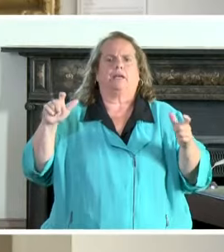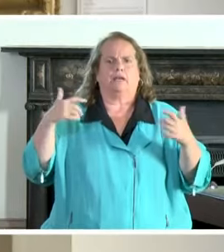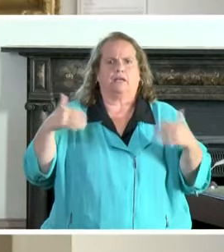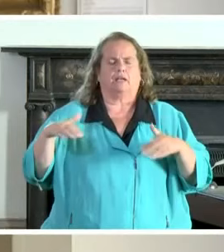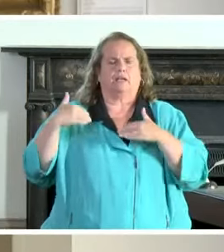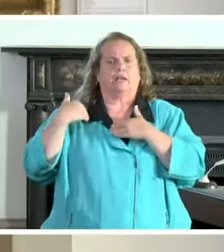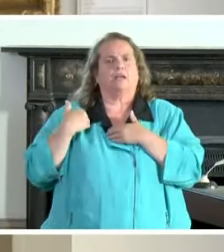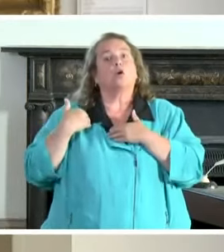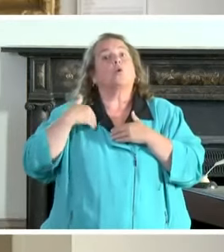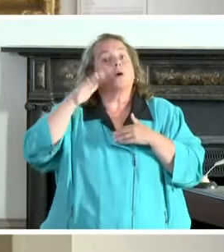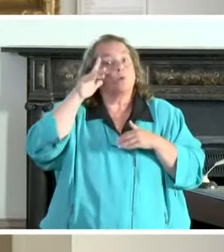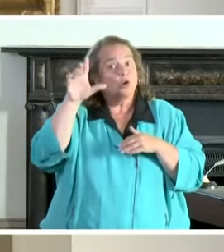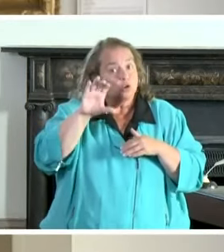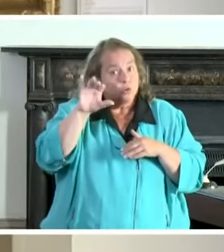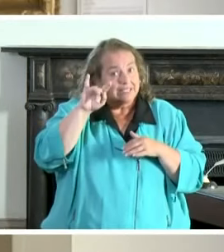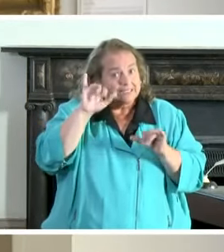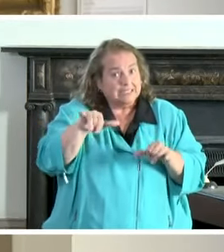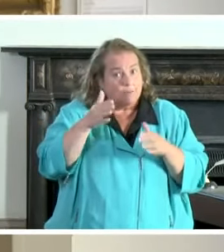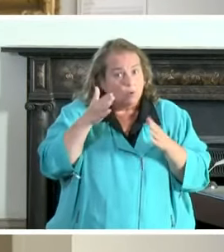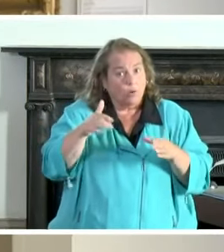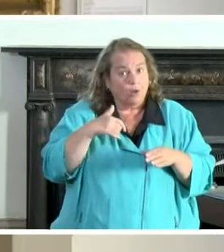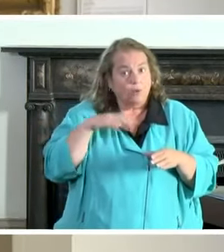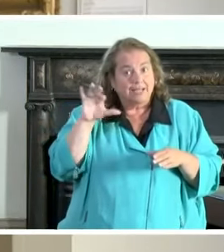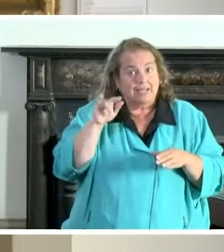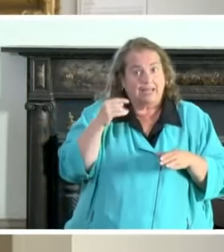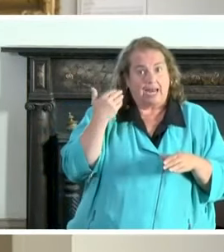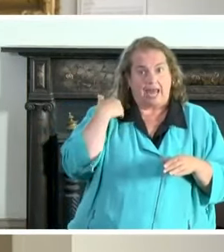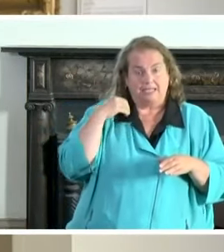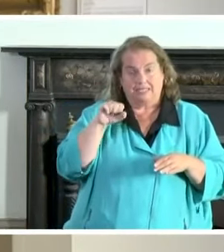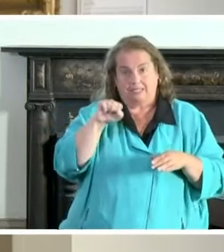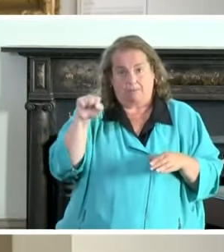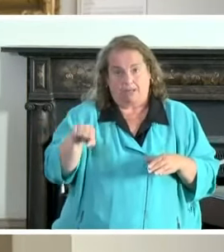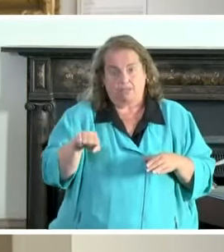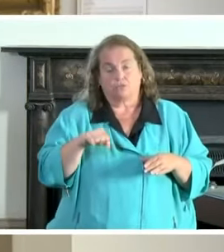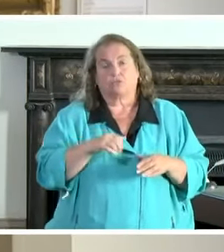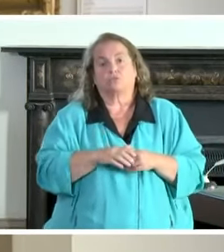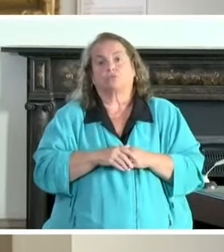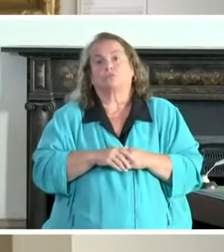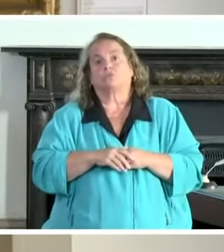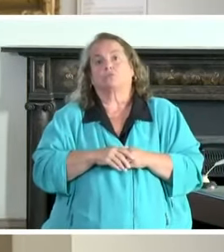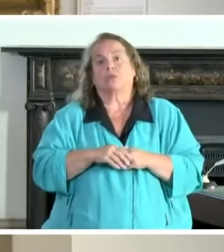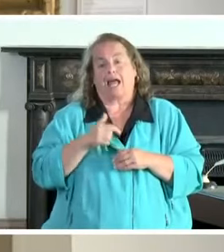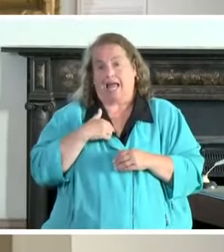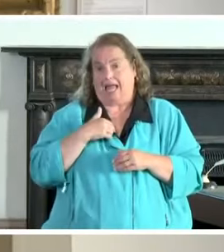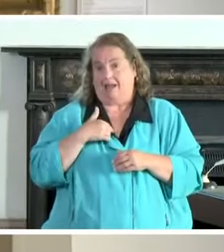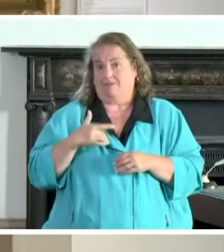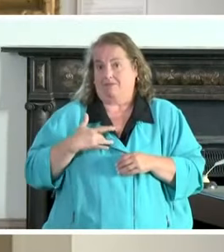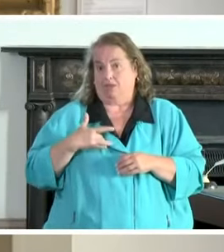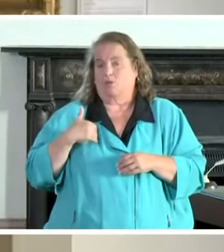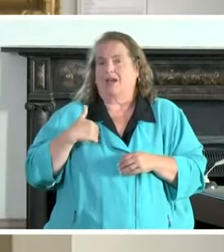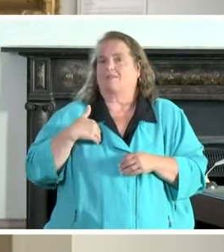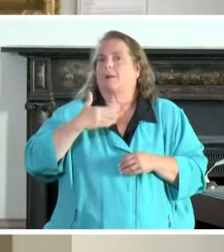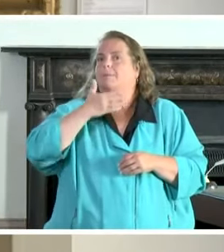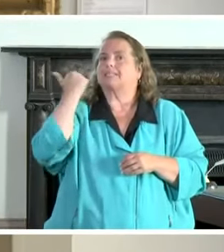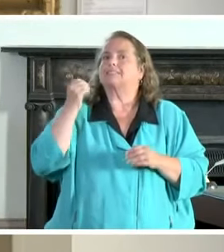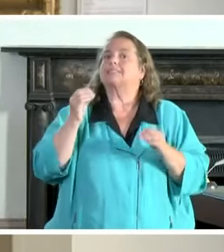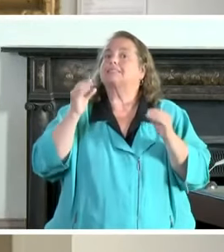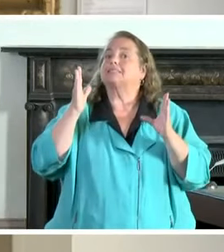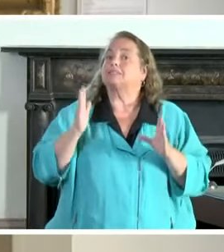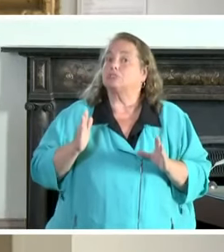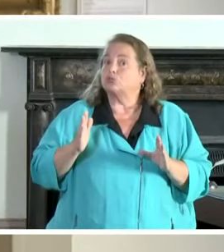we're going to do it the same way we did it last semester and i believe that we have the best teachers